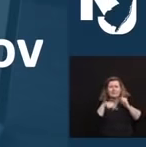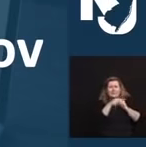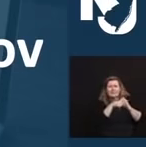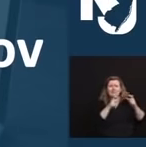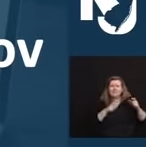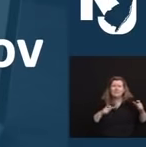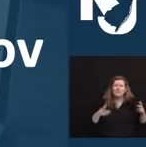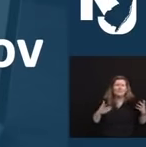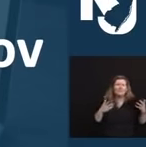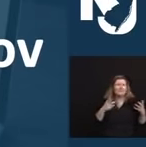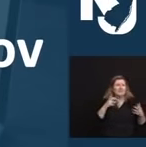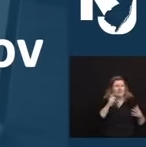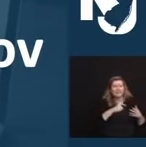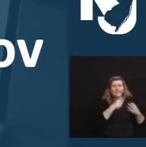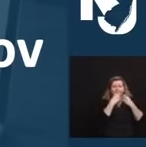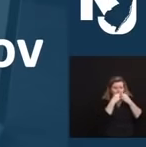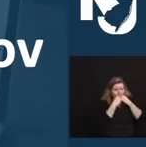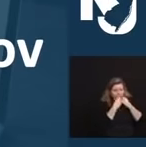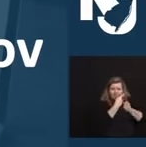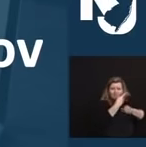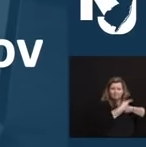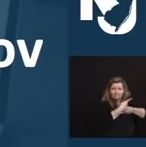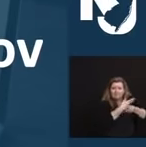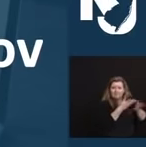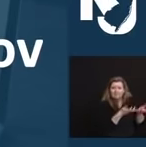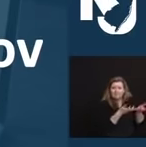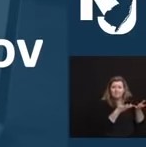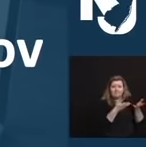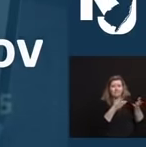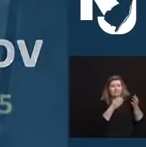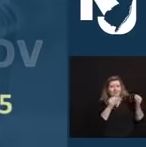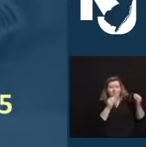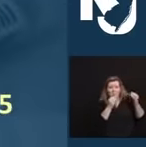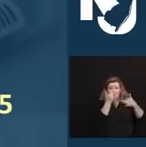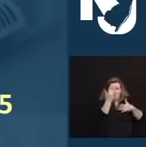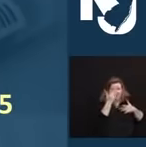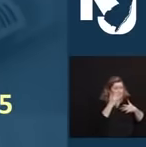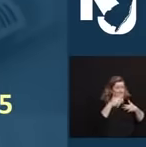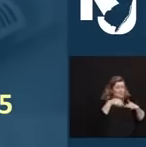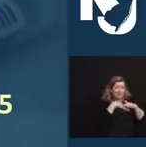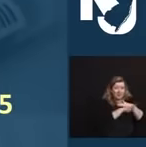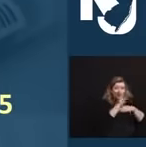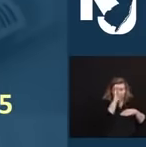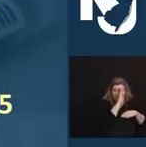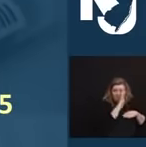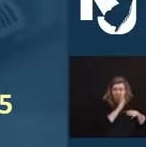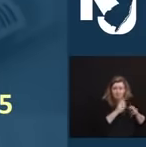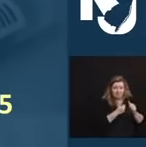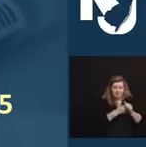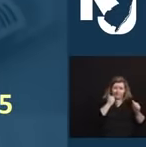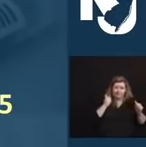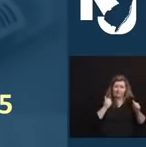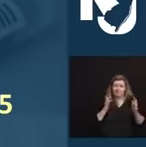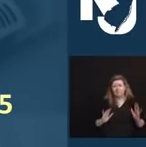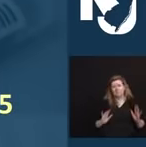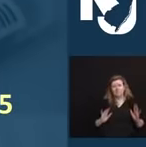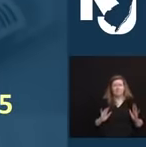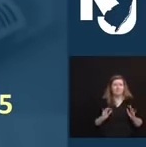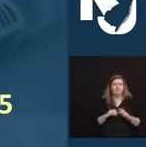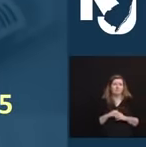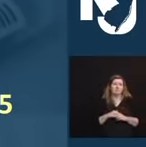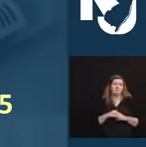ones out of the hospital. And to anyone who is under the misconception that no one is dying from COVID anymore,